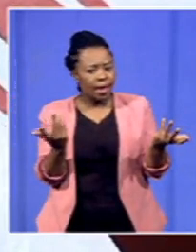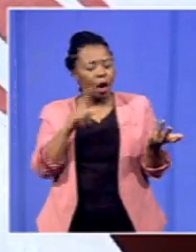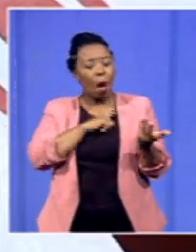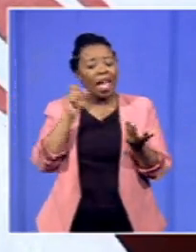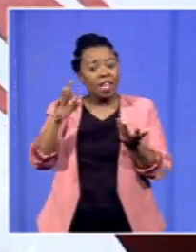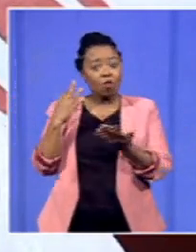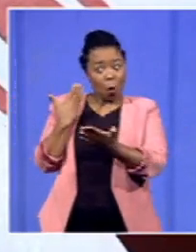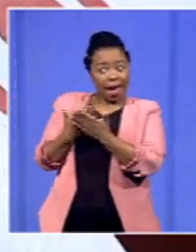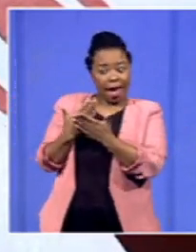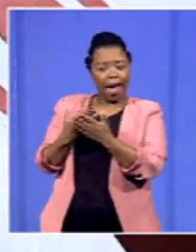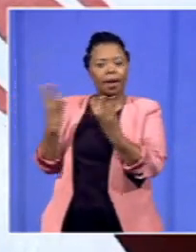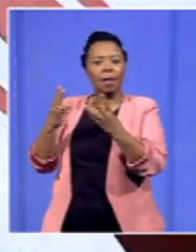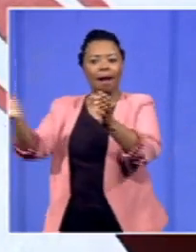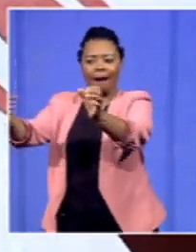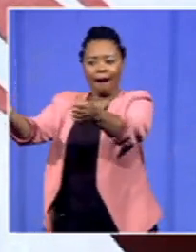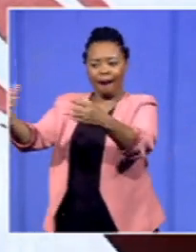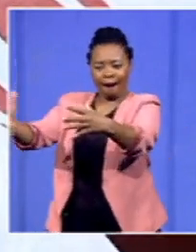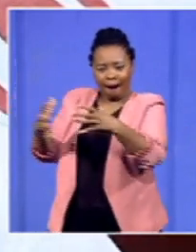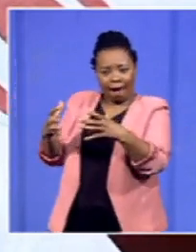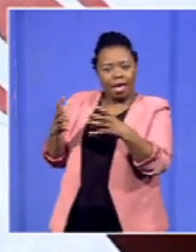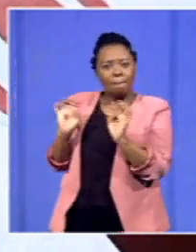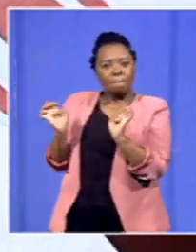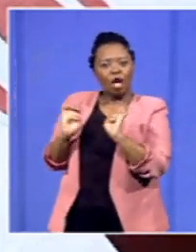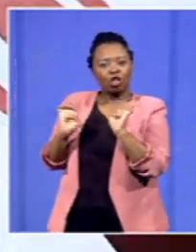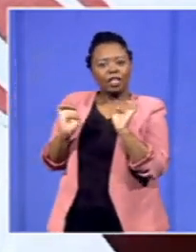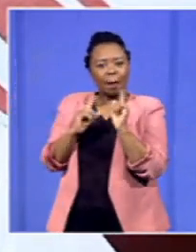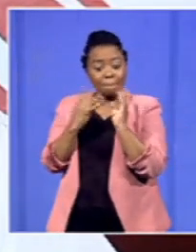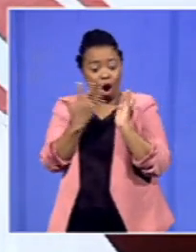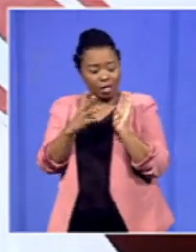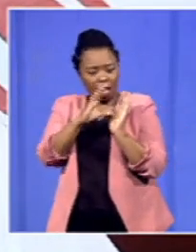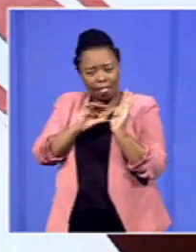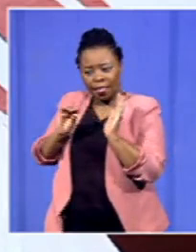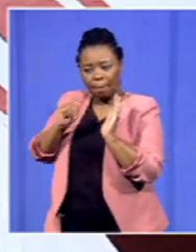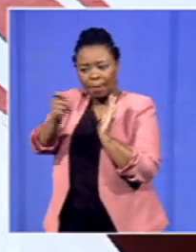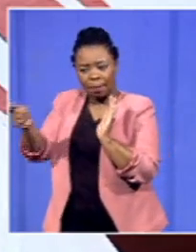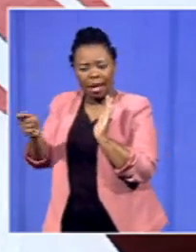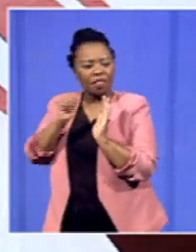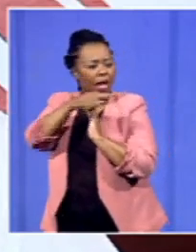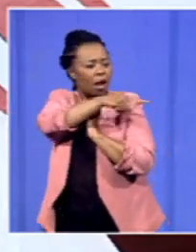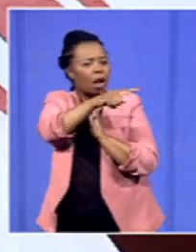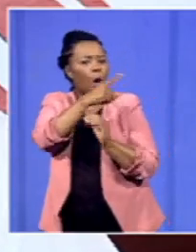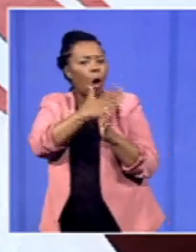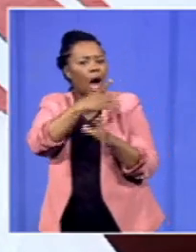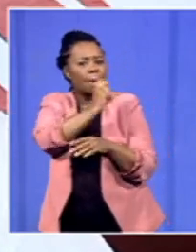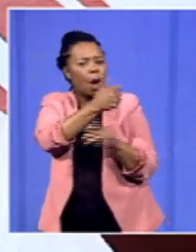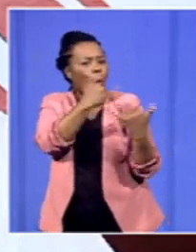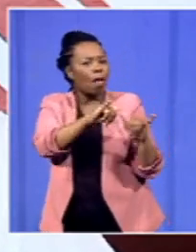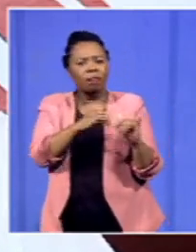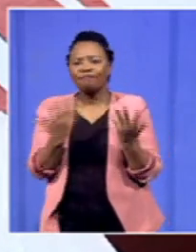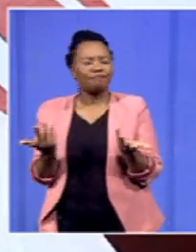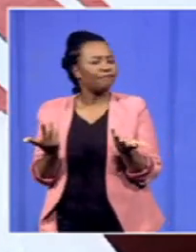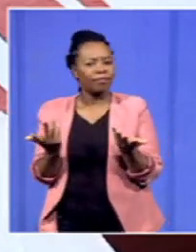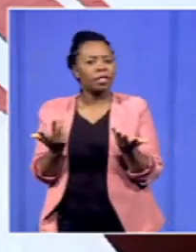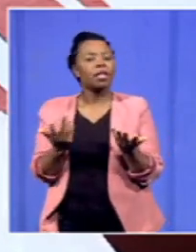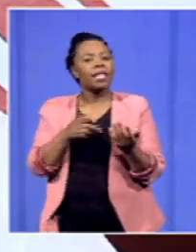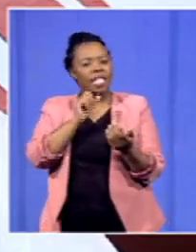people and pay them from an HNC nursing budget then you should be able to pay the employees that you have. And why are you terminating